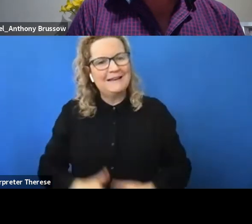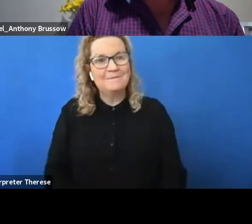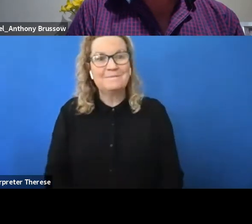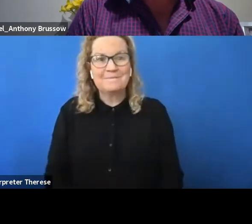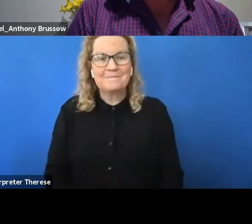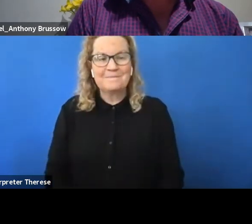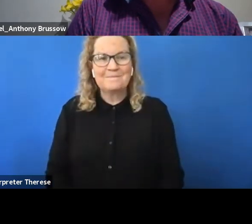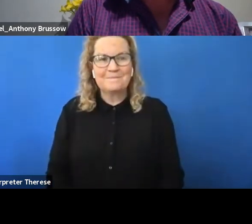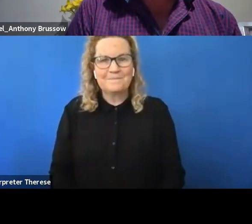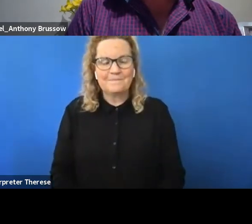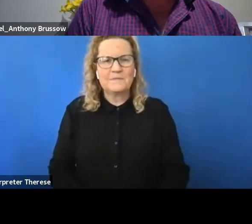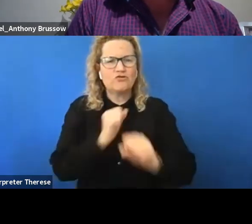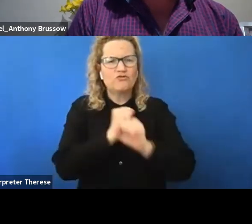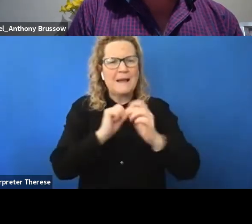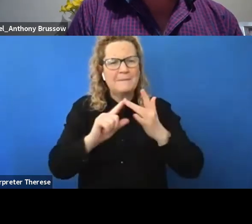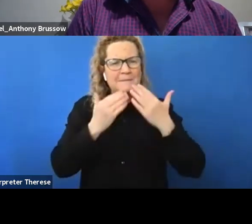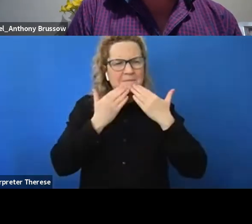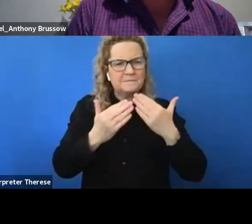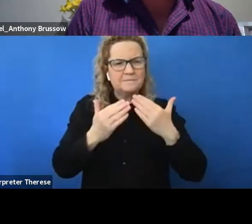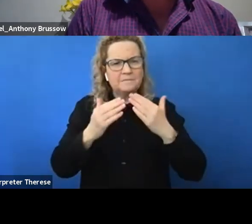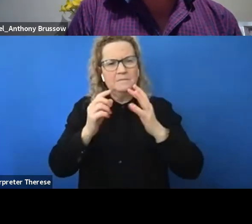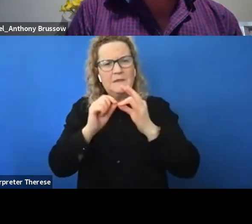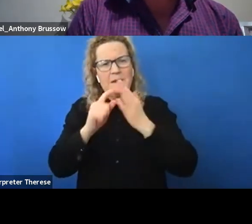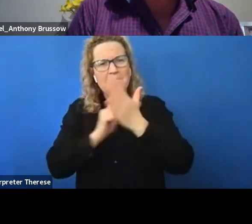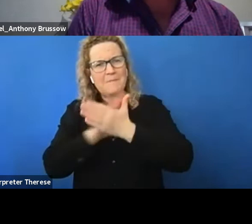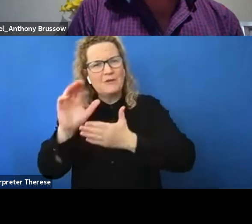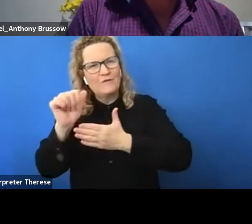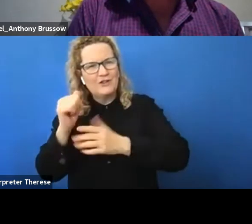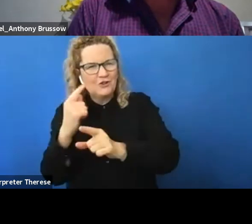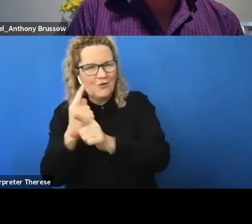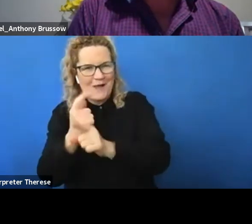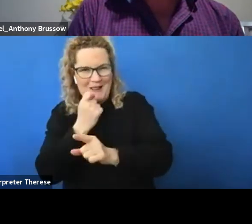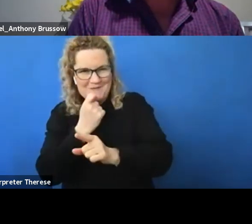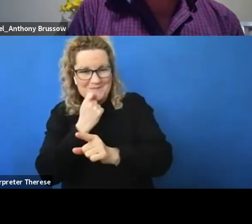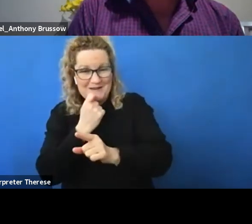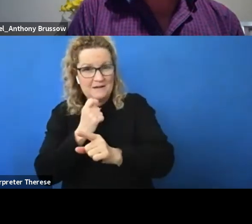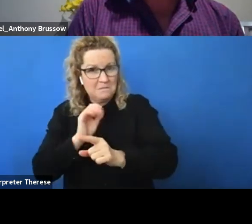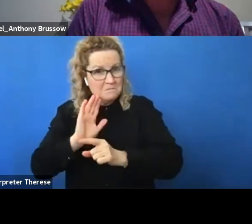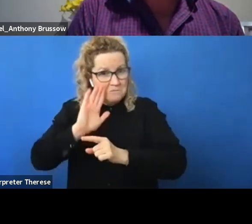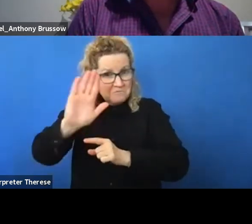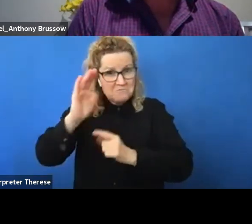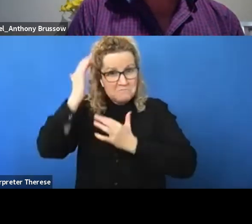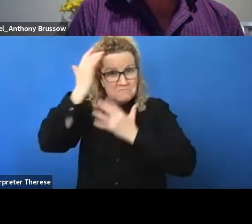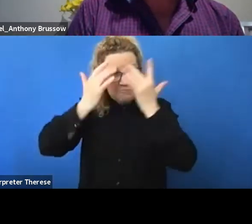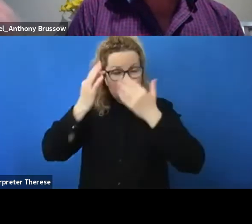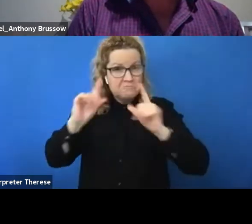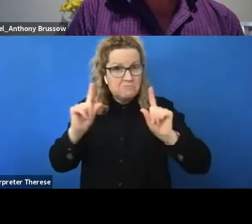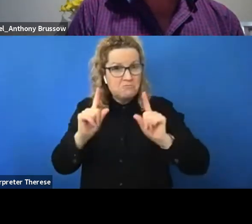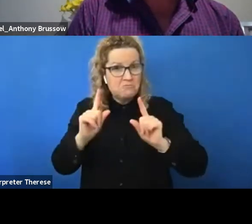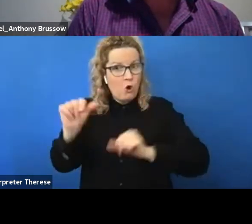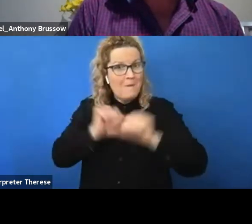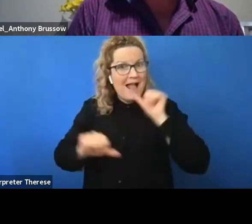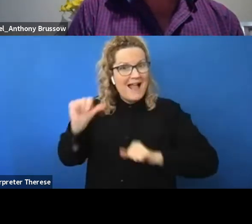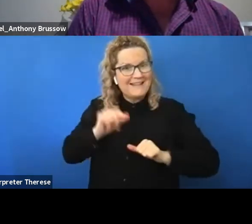Excellent. Beth, you've covered some of this question, but what are your thoughts? If you had your time again,